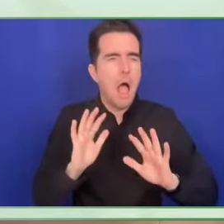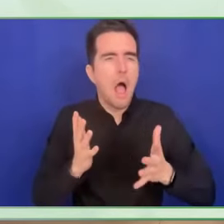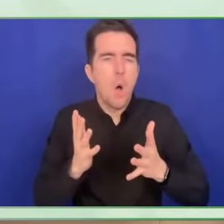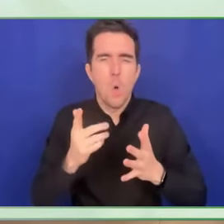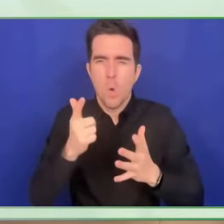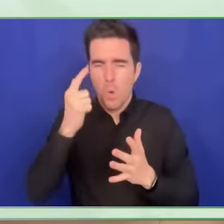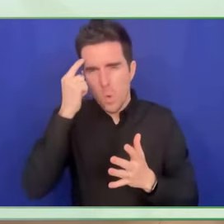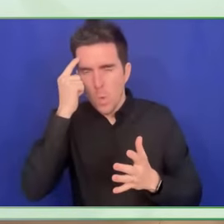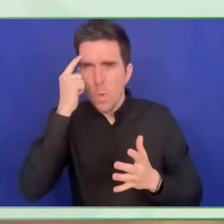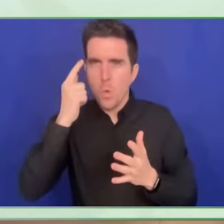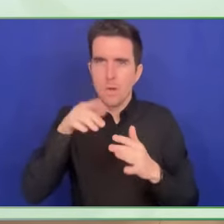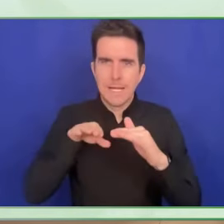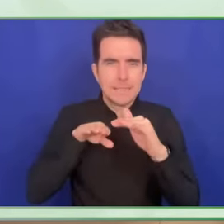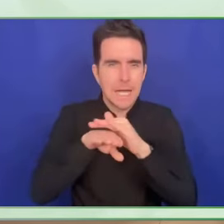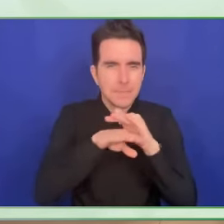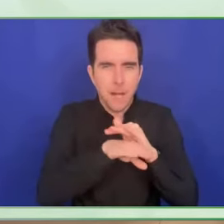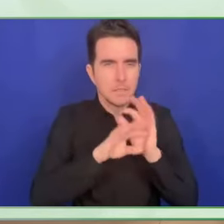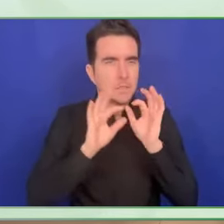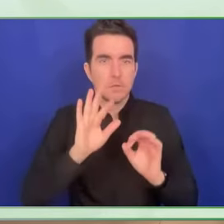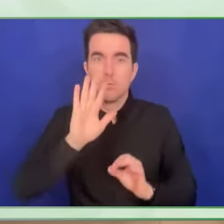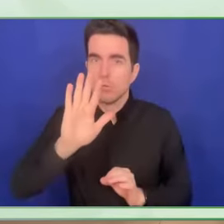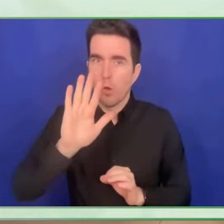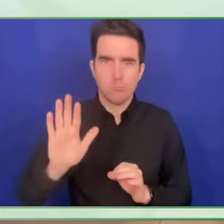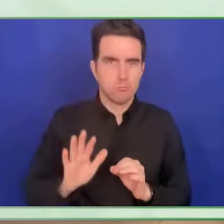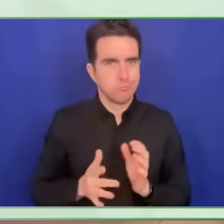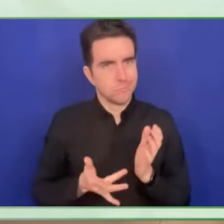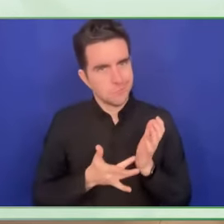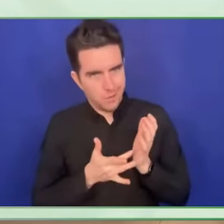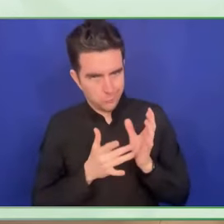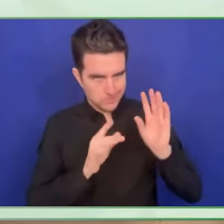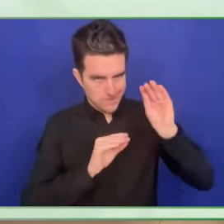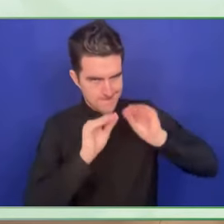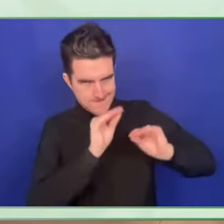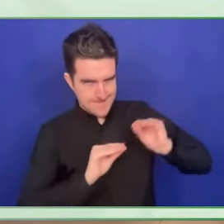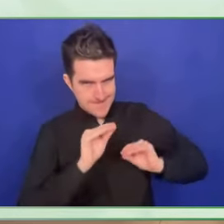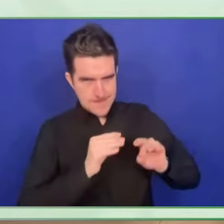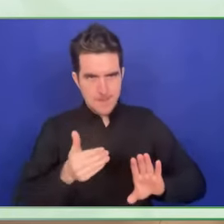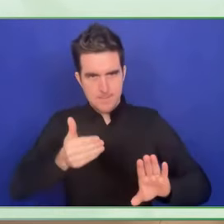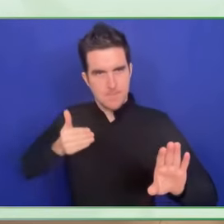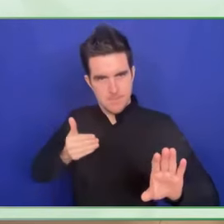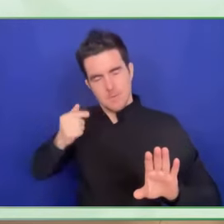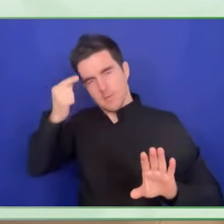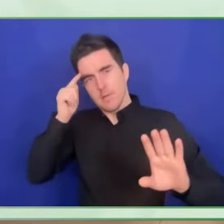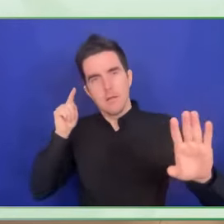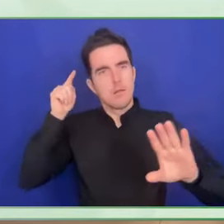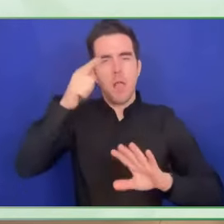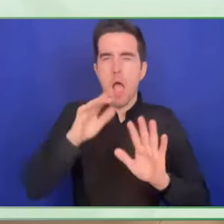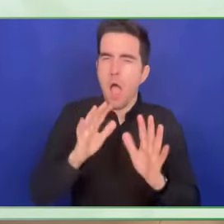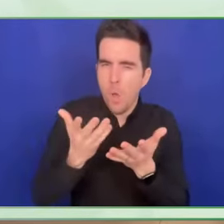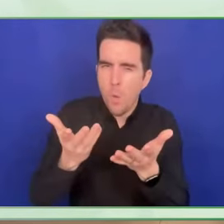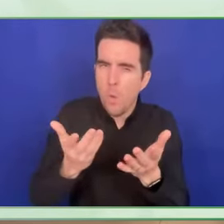message guard, that is available in our latest flagship, S23.